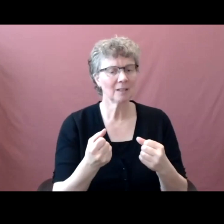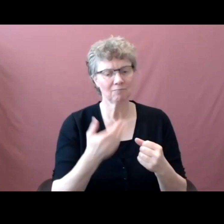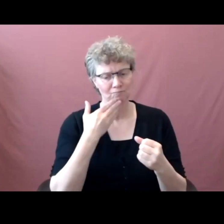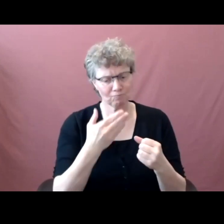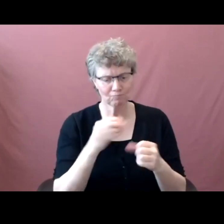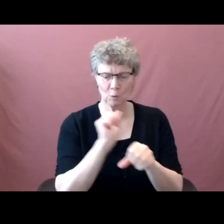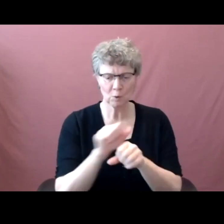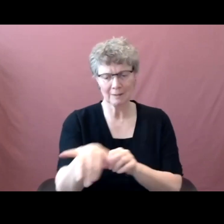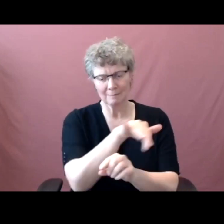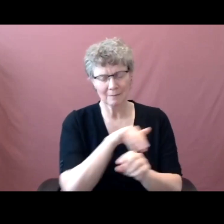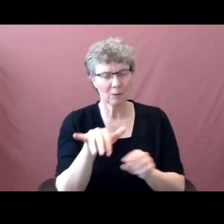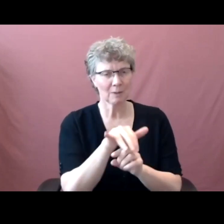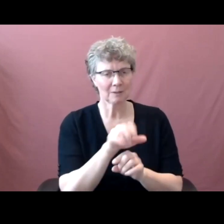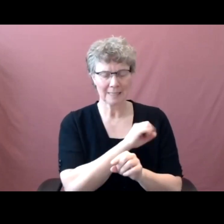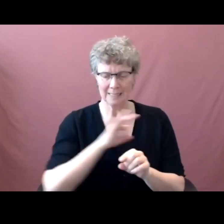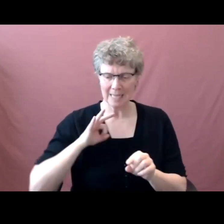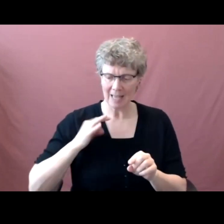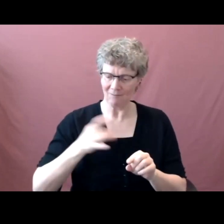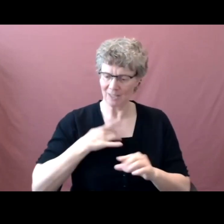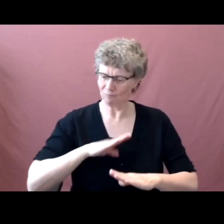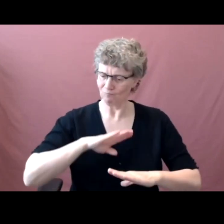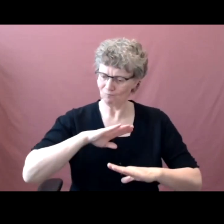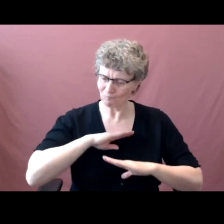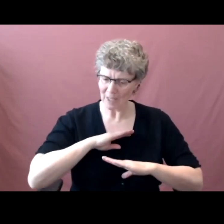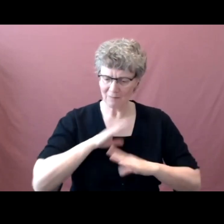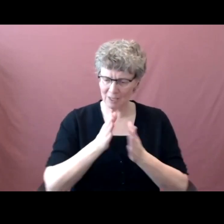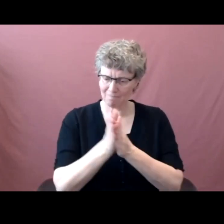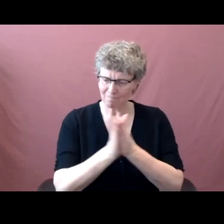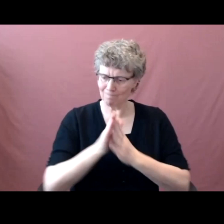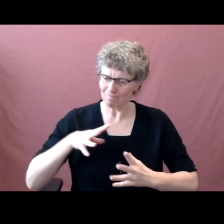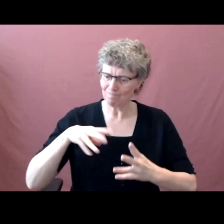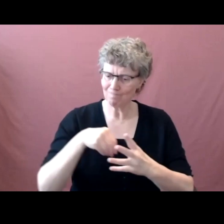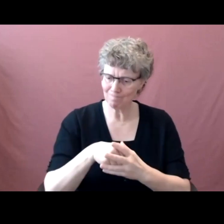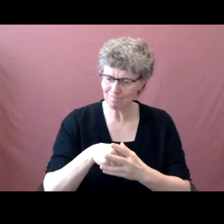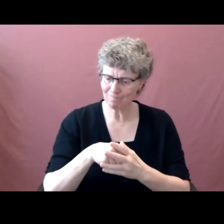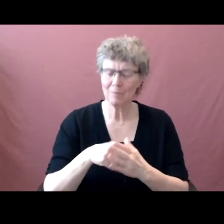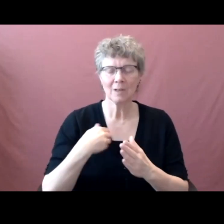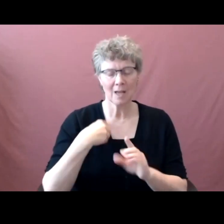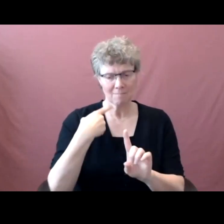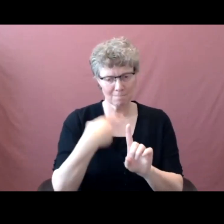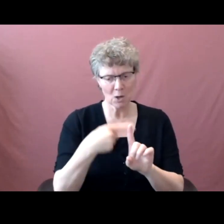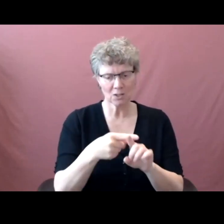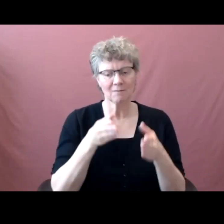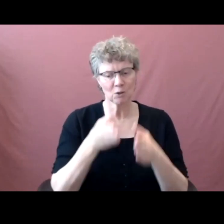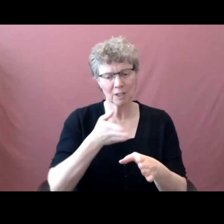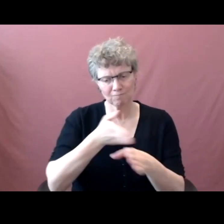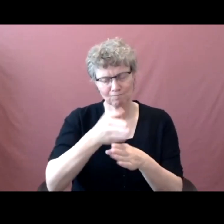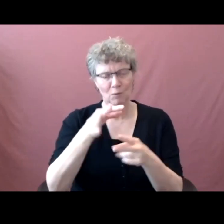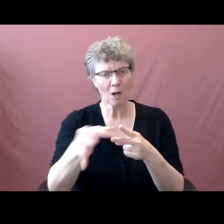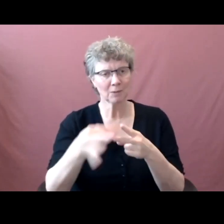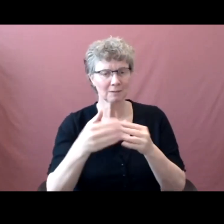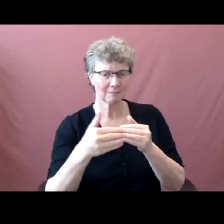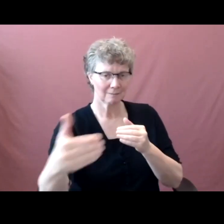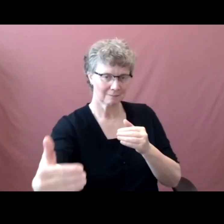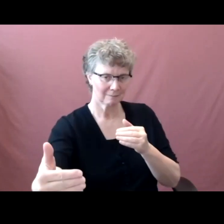engaging experiences, and fulfilling career paths. I'd like everybody to keep that in mind as we work through our questions and answers today.